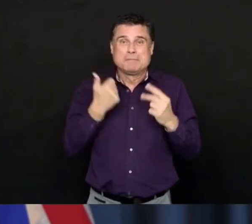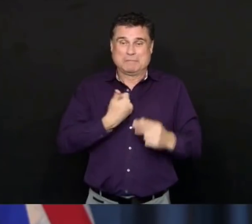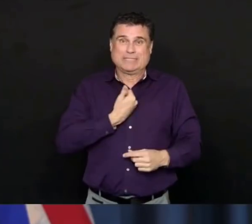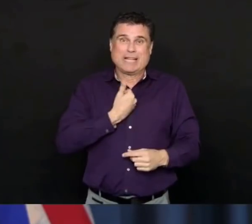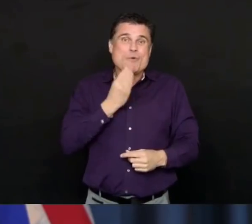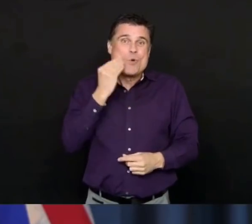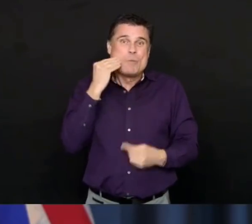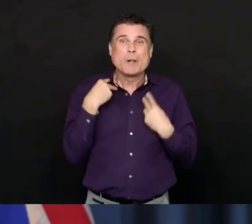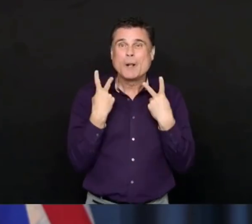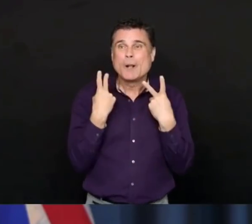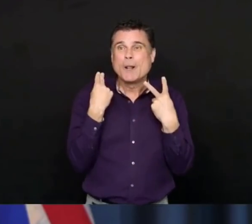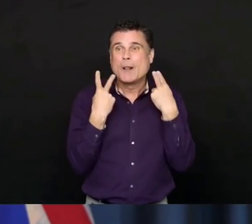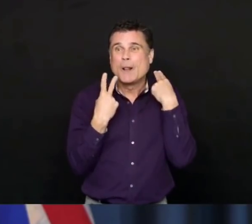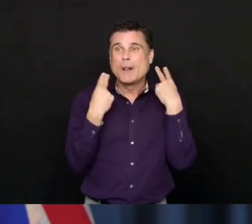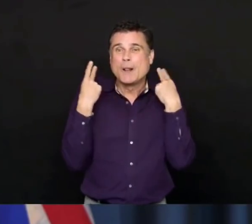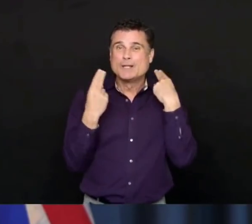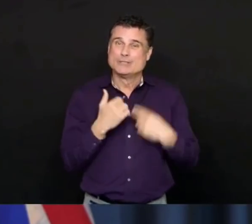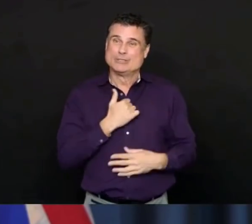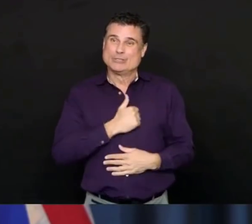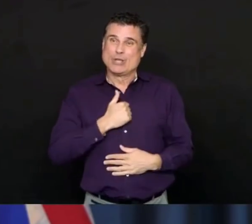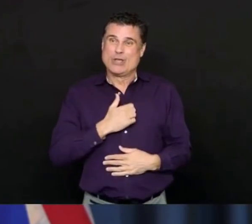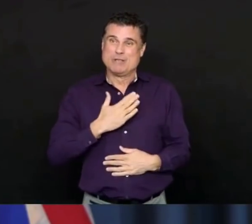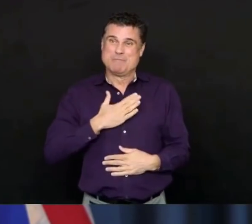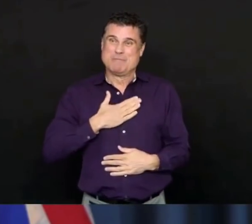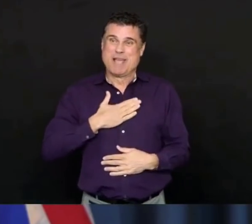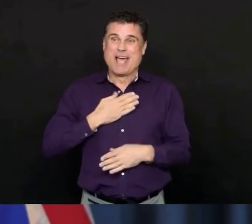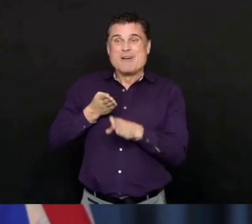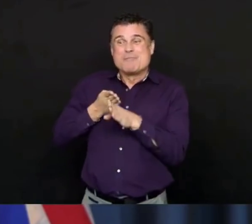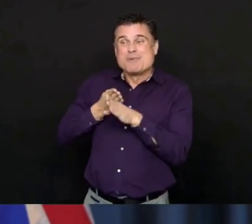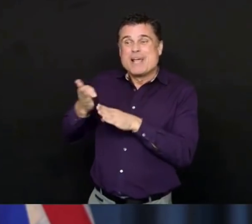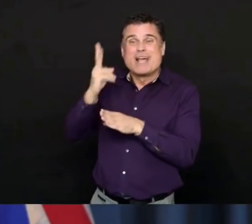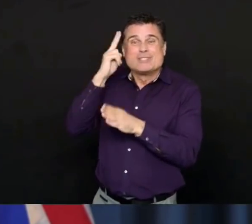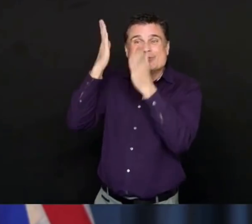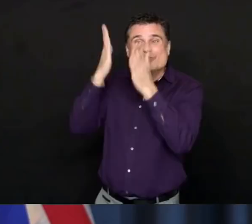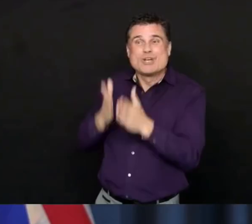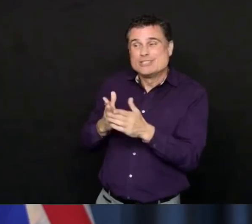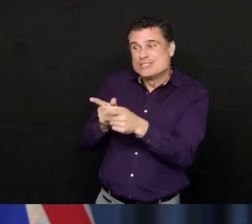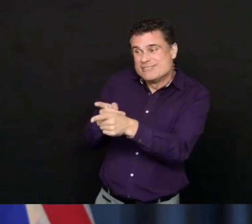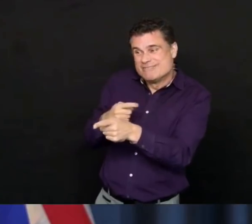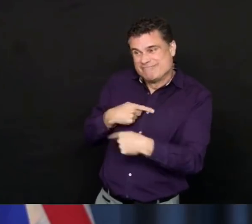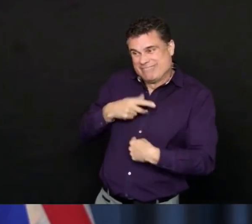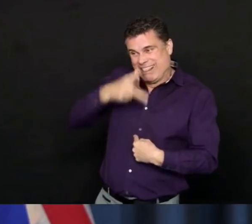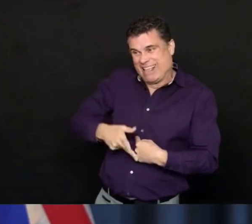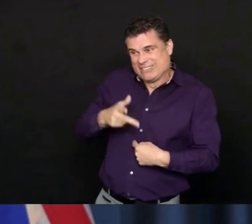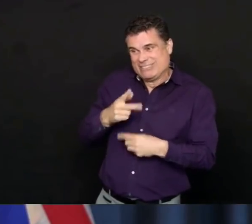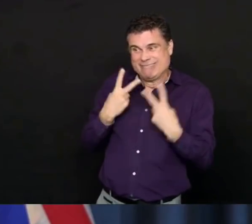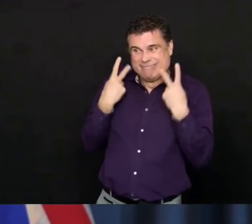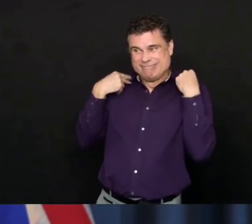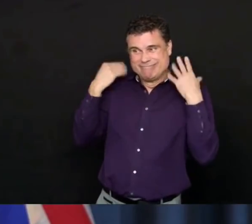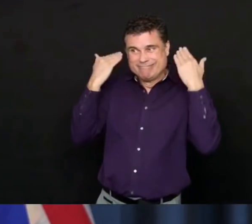yes, I did not go to the hairdressers, and hopefully it will settle down soon.